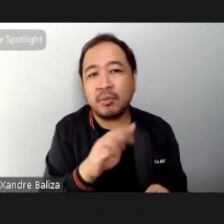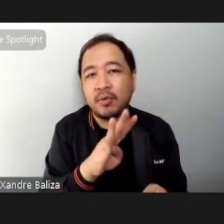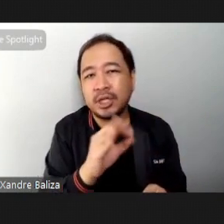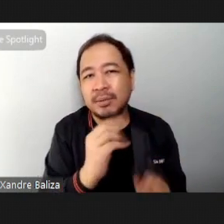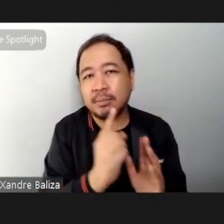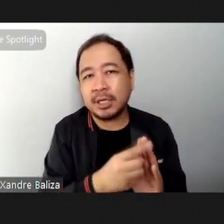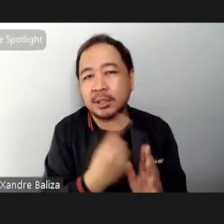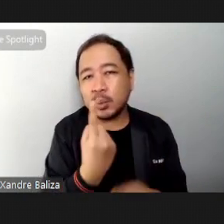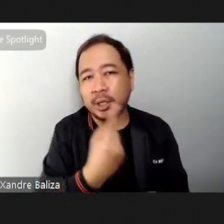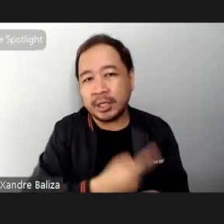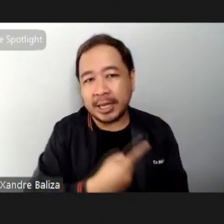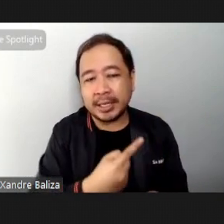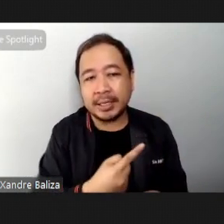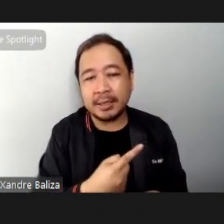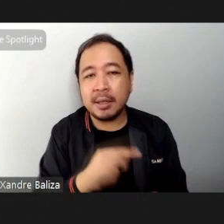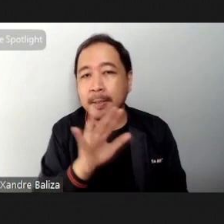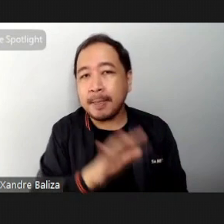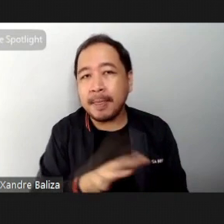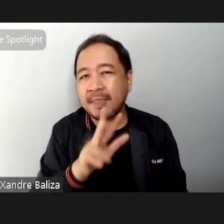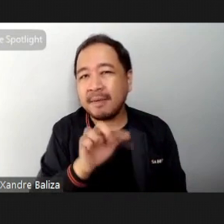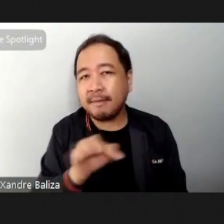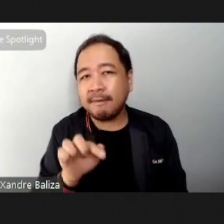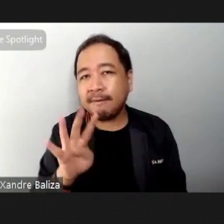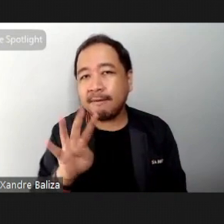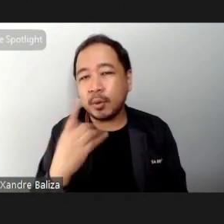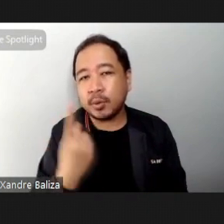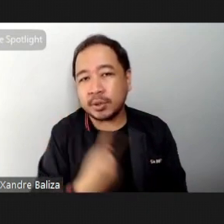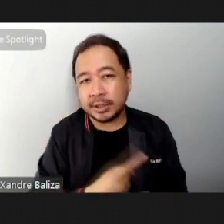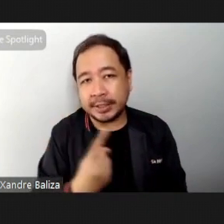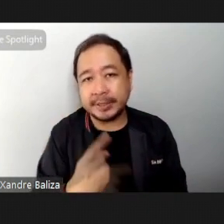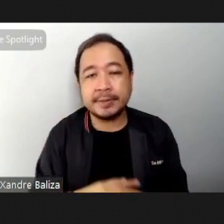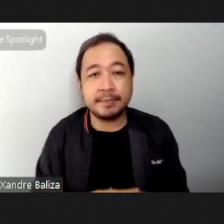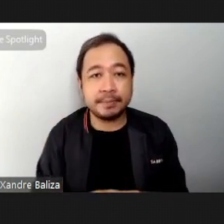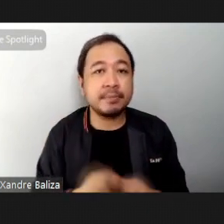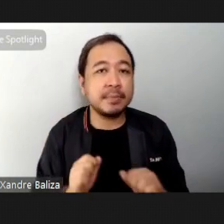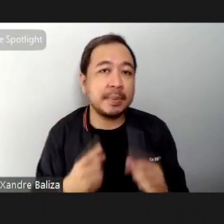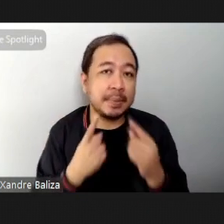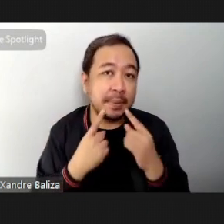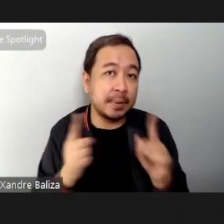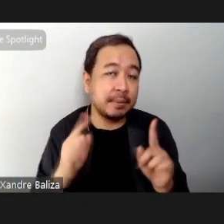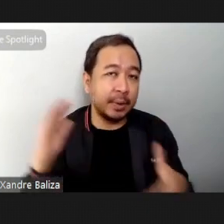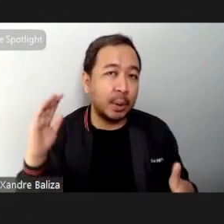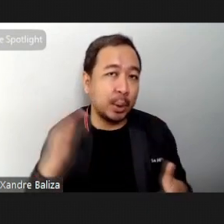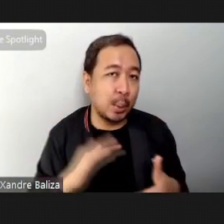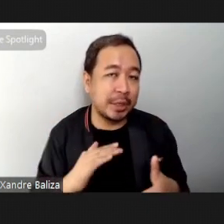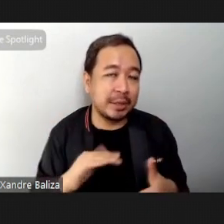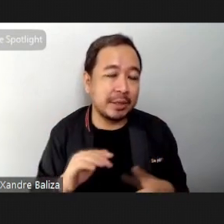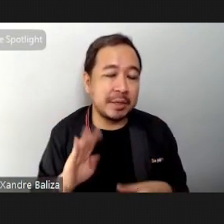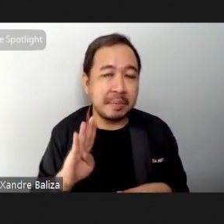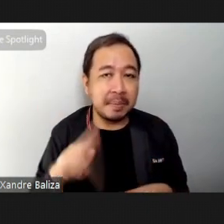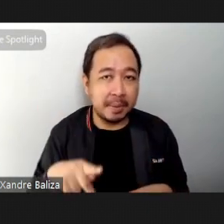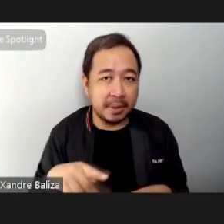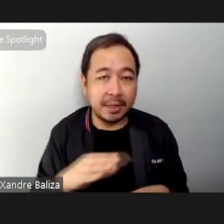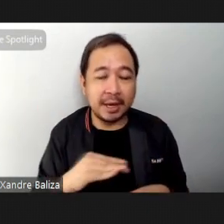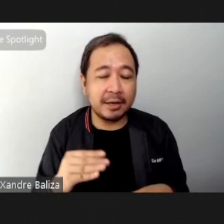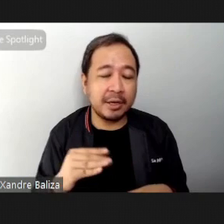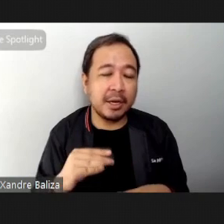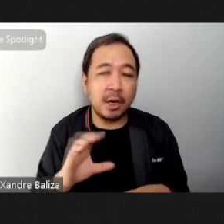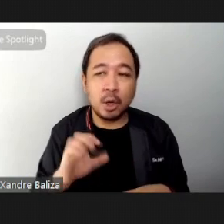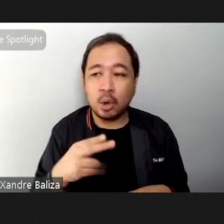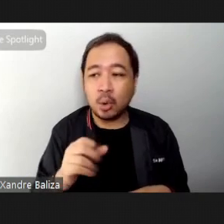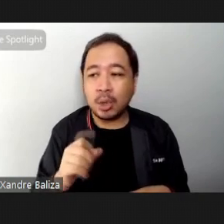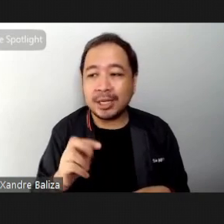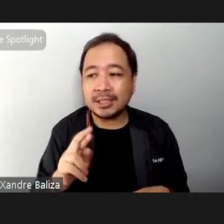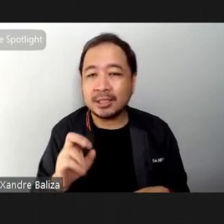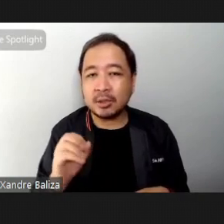for maybe around 3 to 4 days in order to be effective at lowering the blood pressure and cholesterol and